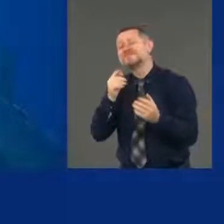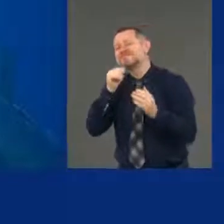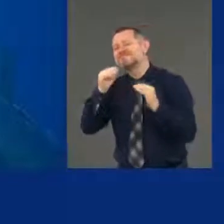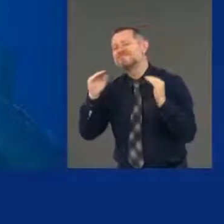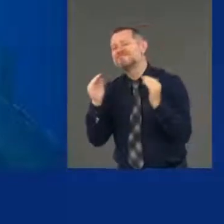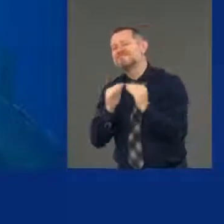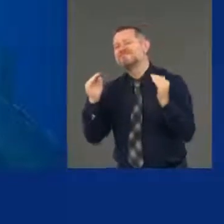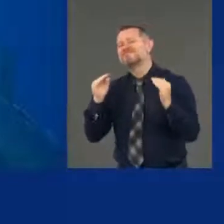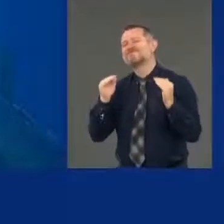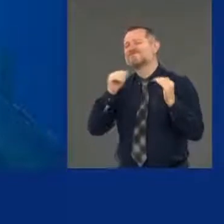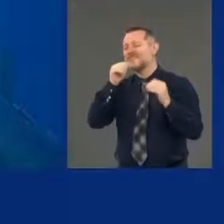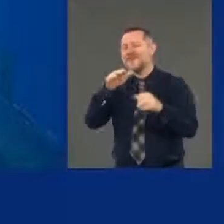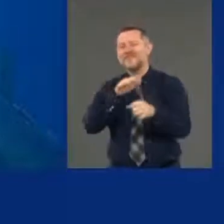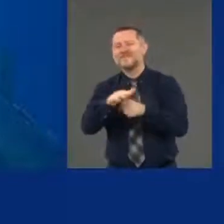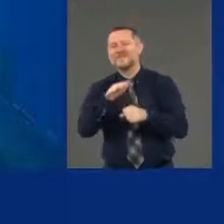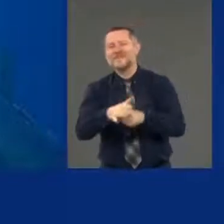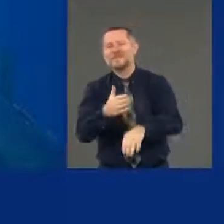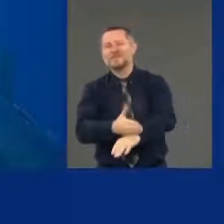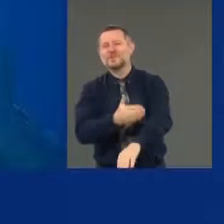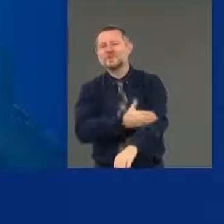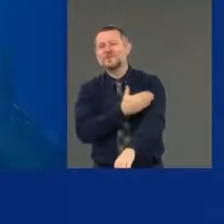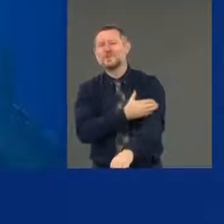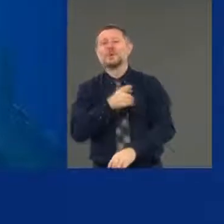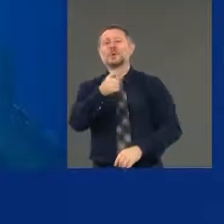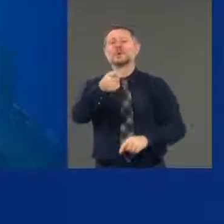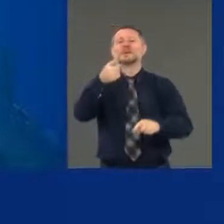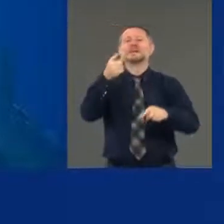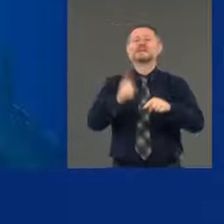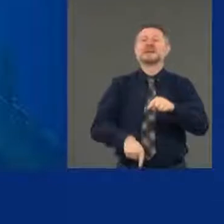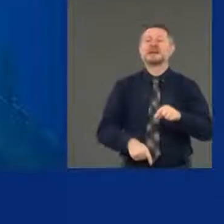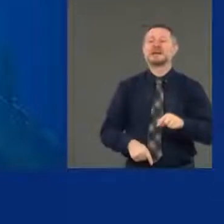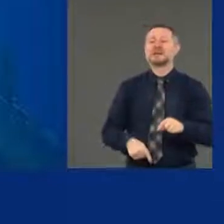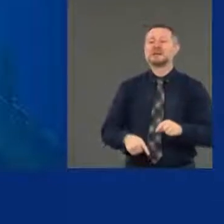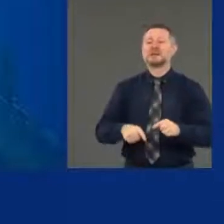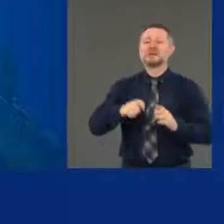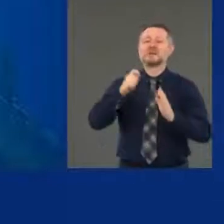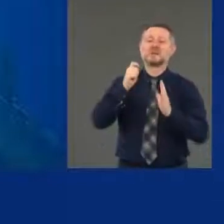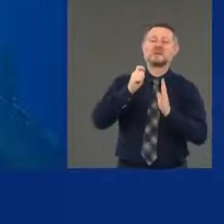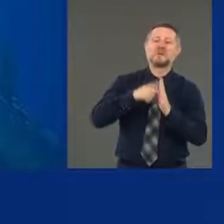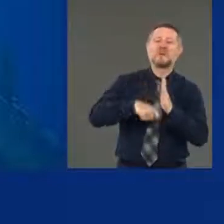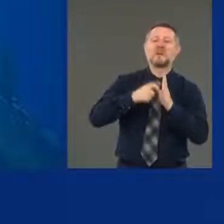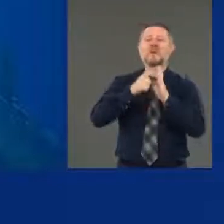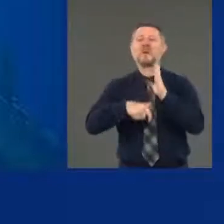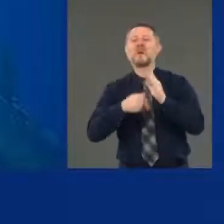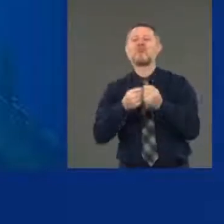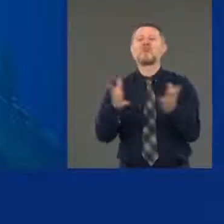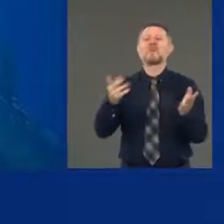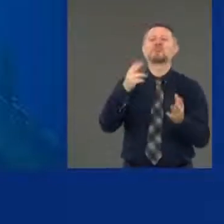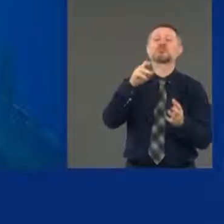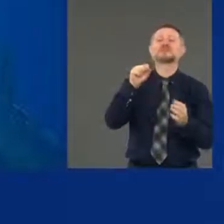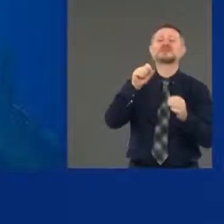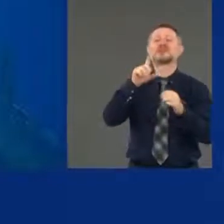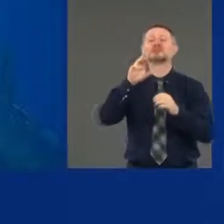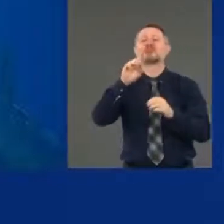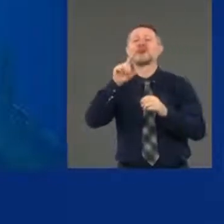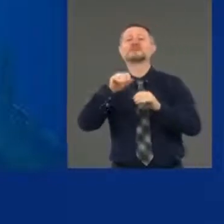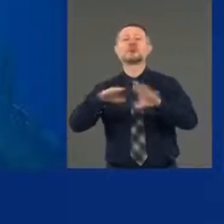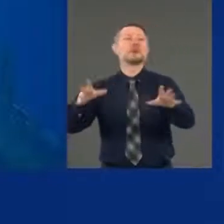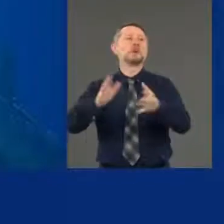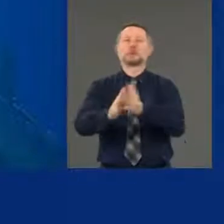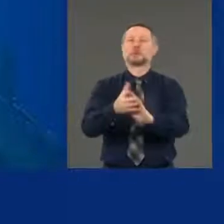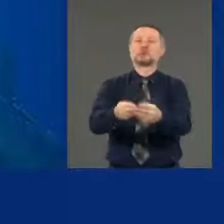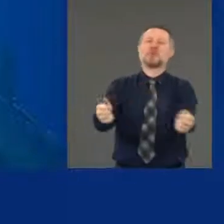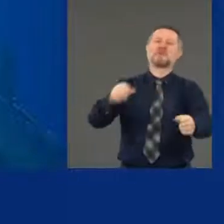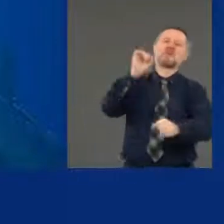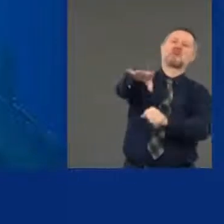press release that is going to deal with this. Be honest. Be honest. Say, I know